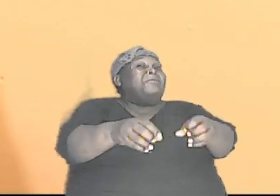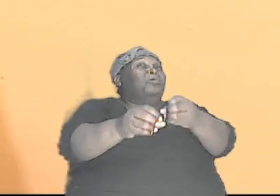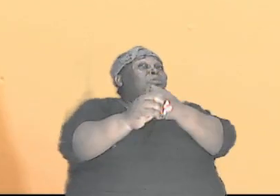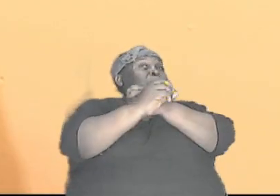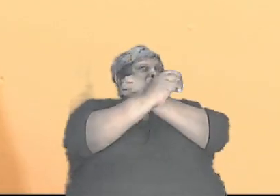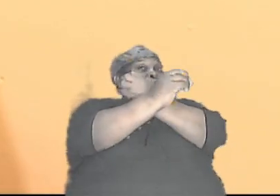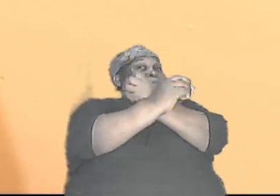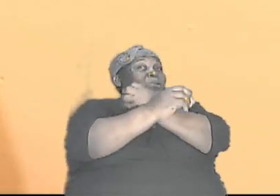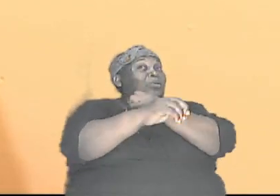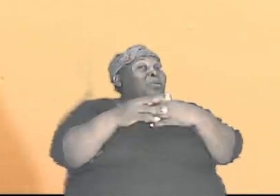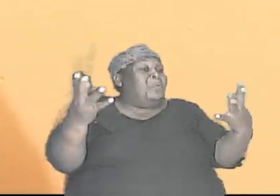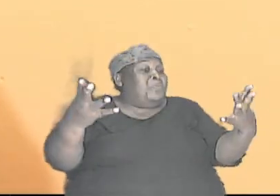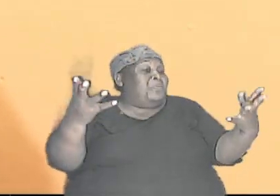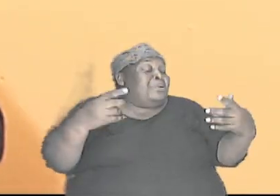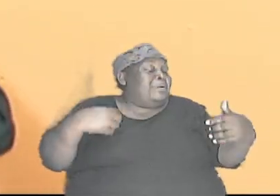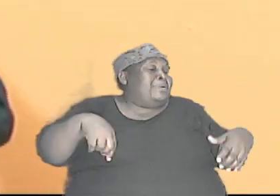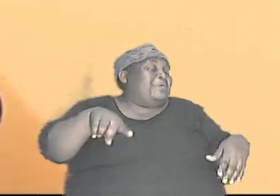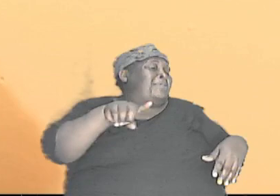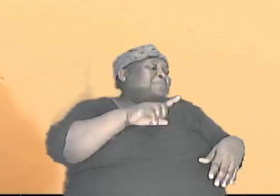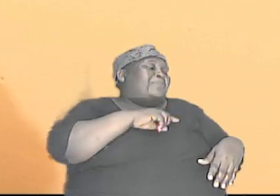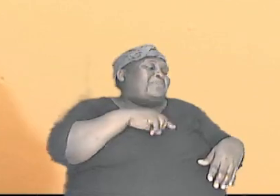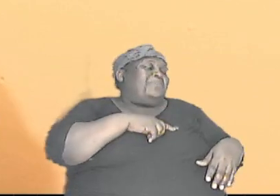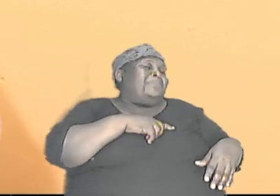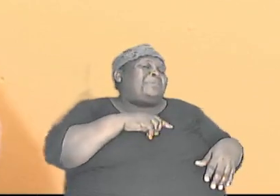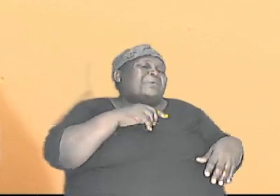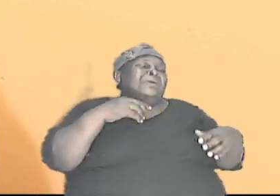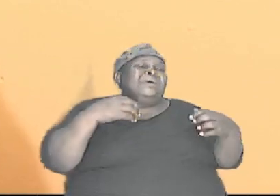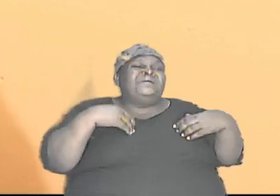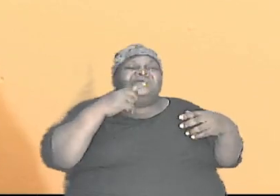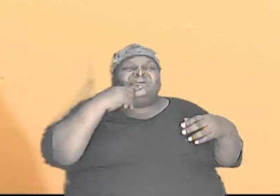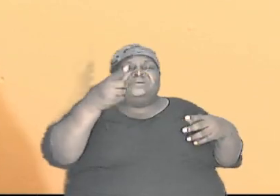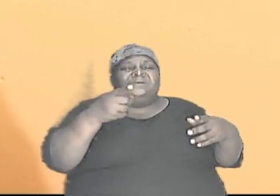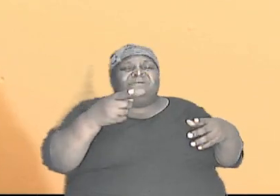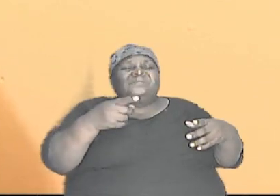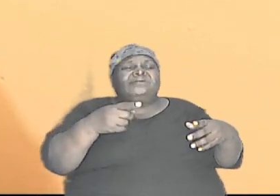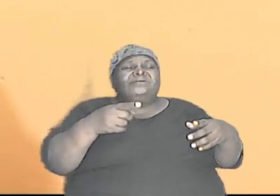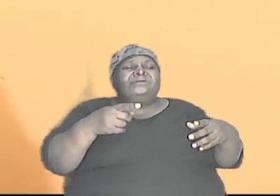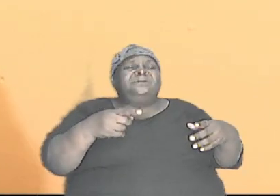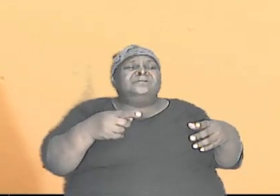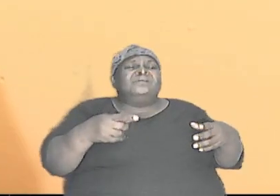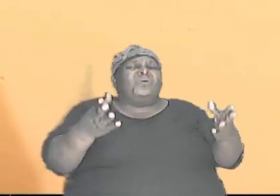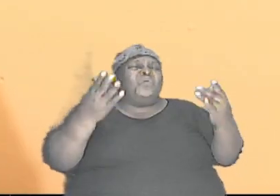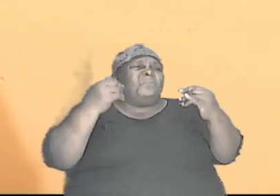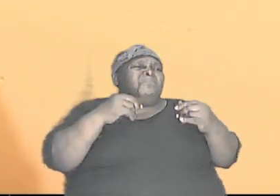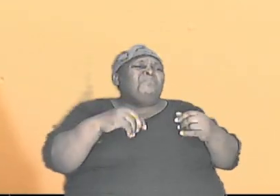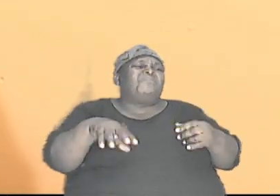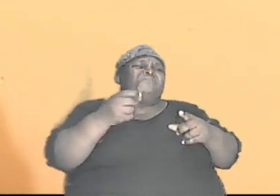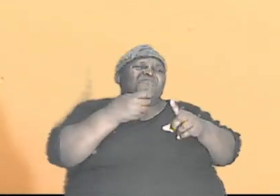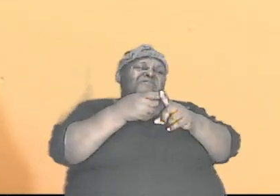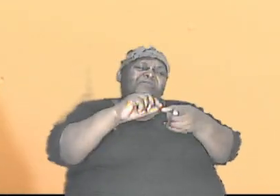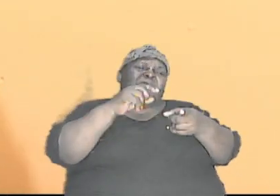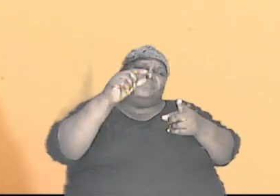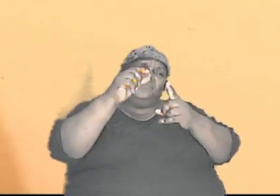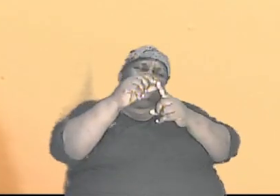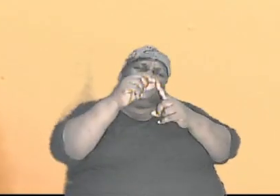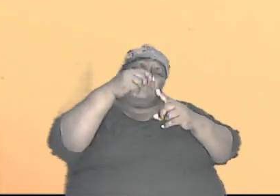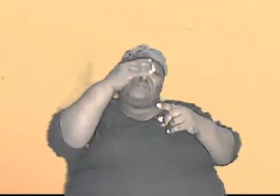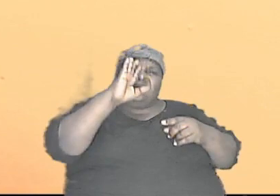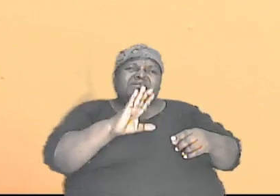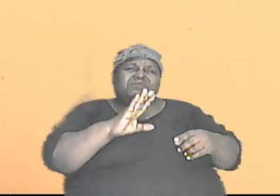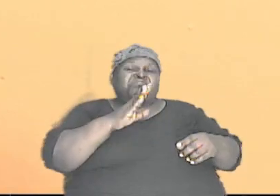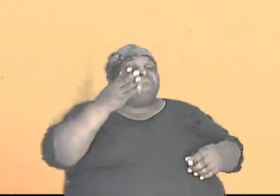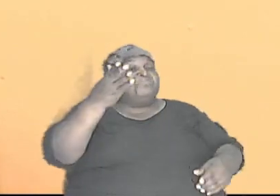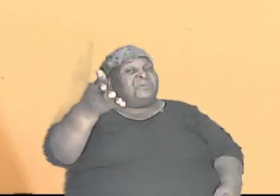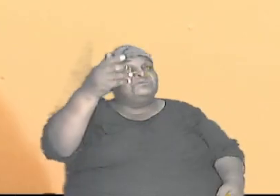we have presented based on what comes from the word of God that there was Adam and there